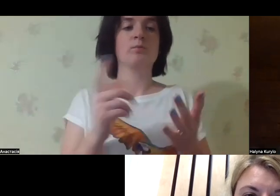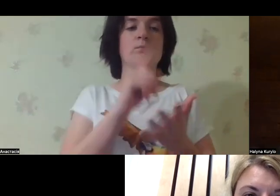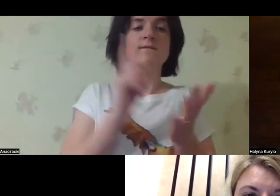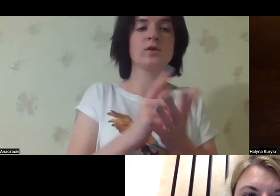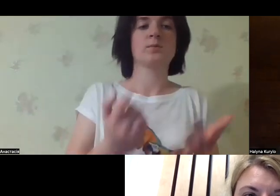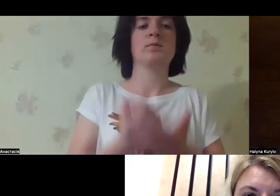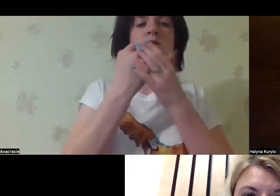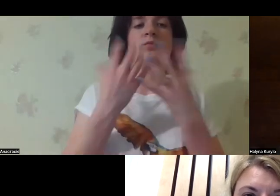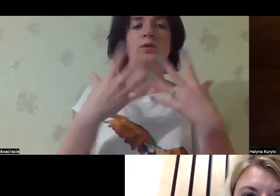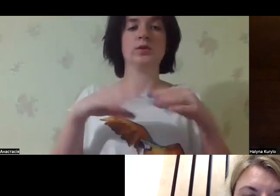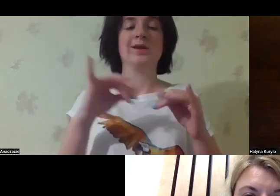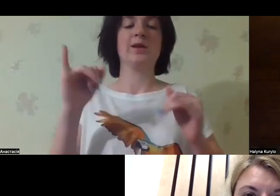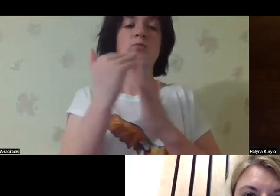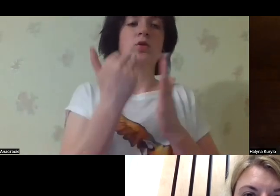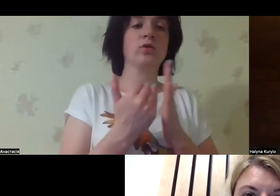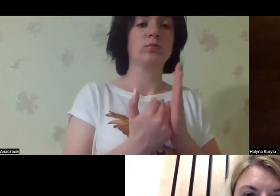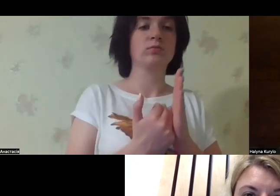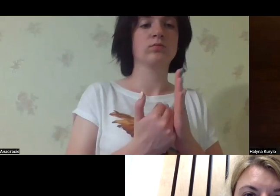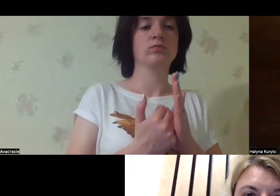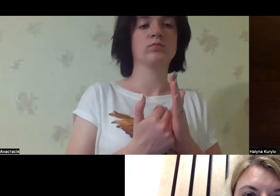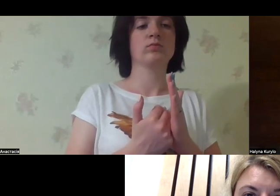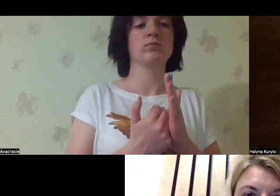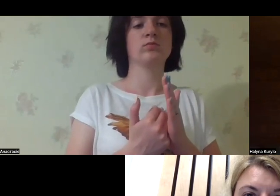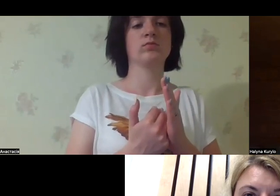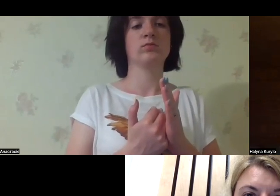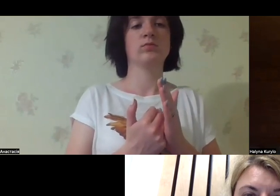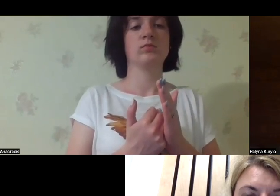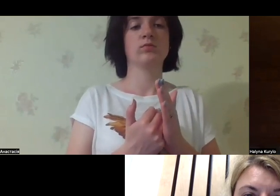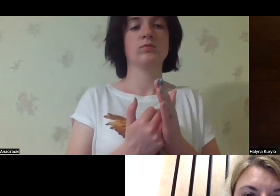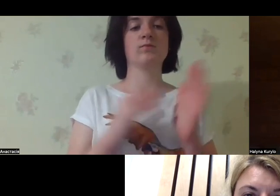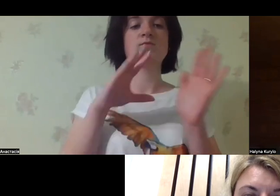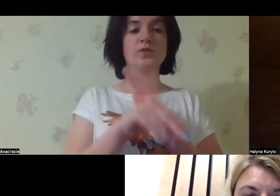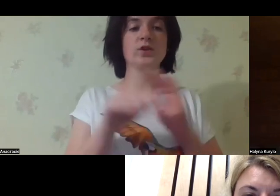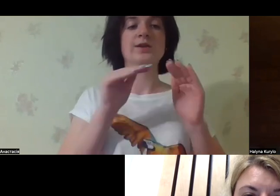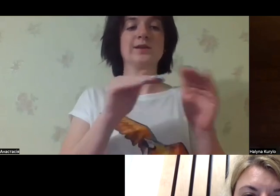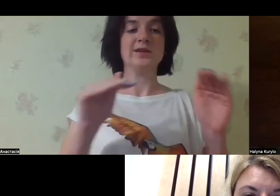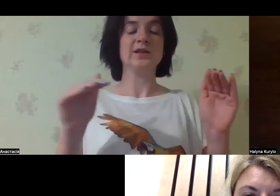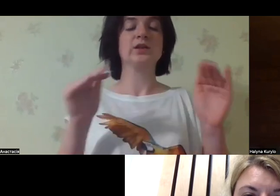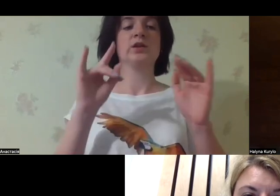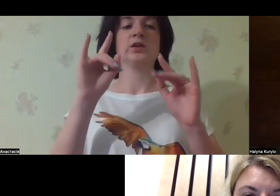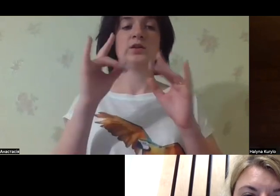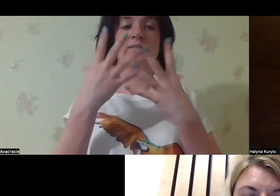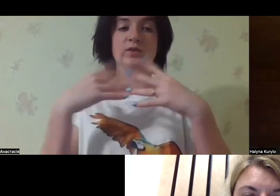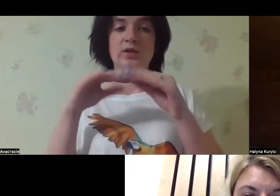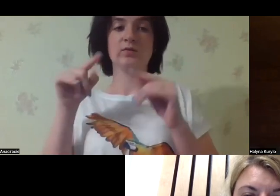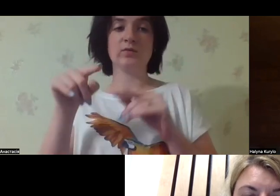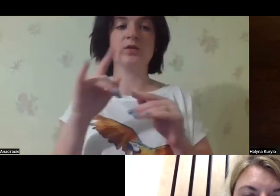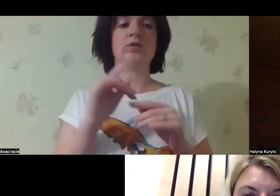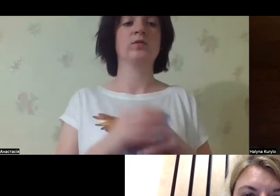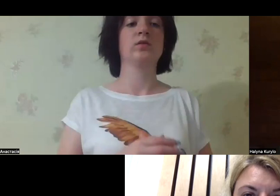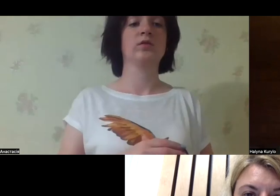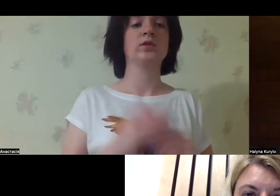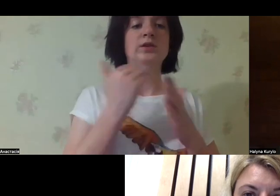up to the moment for... Getting the support from the international donors to support